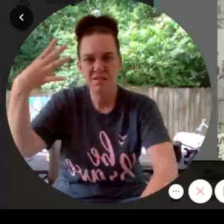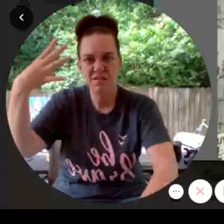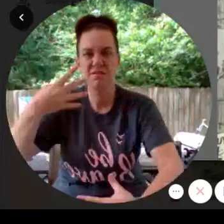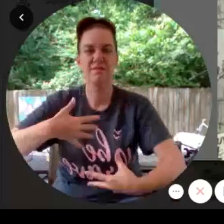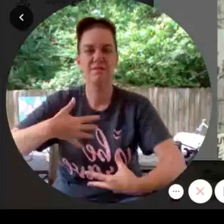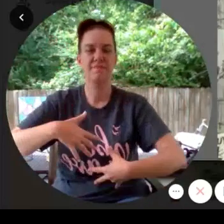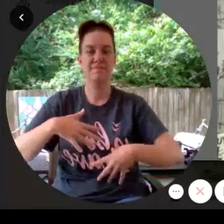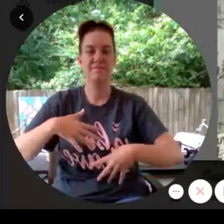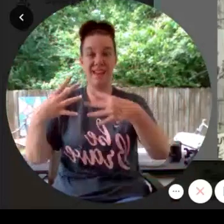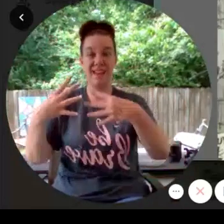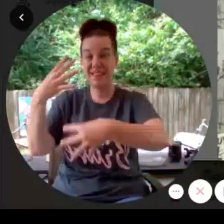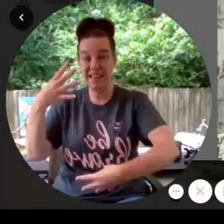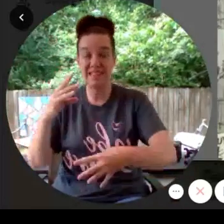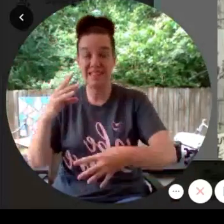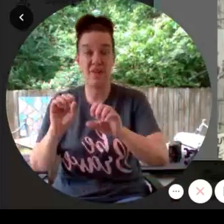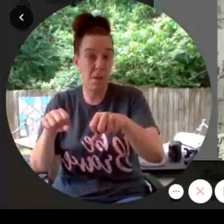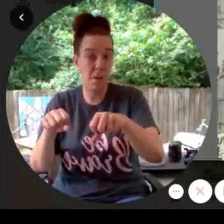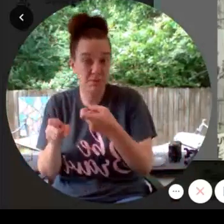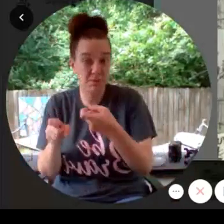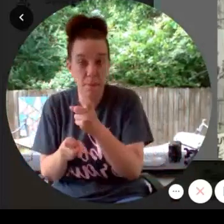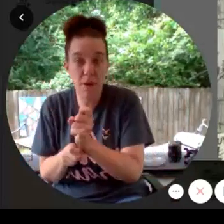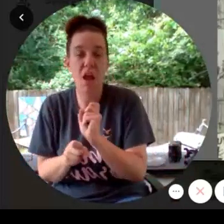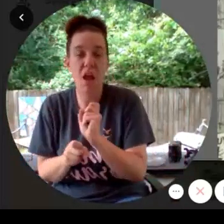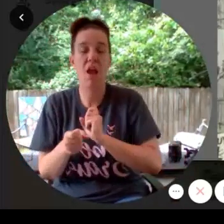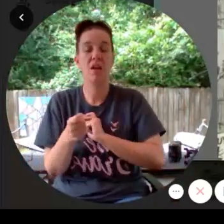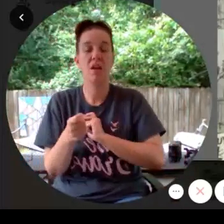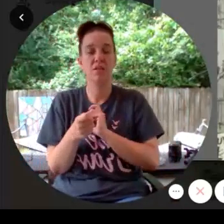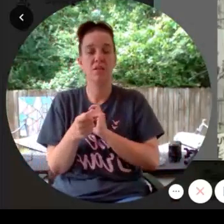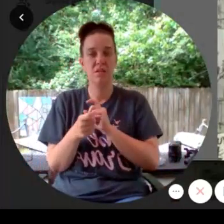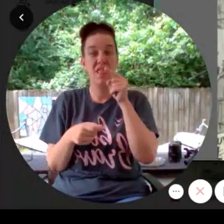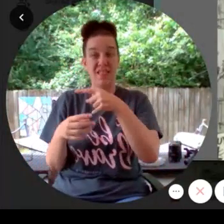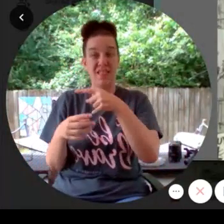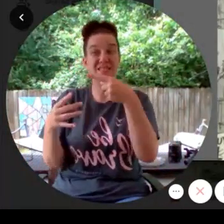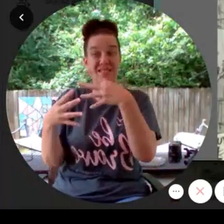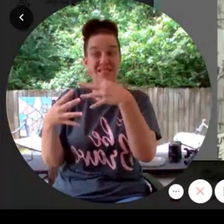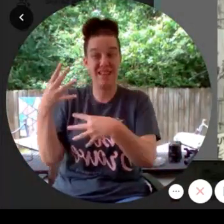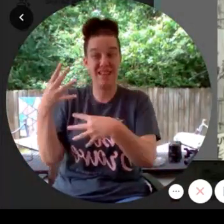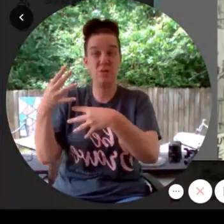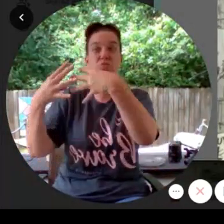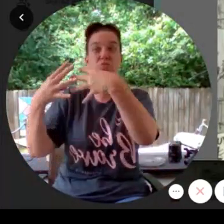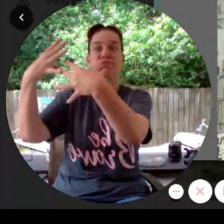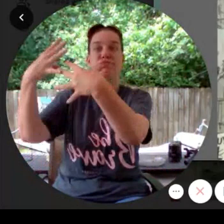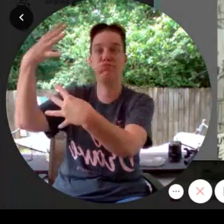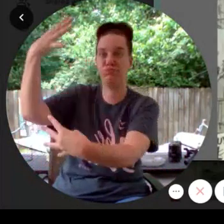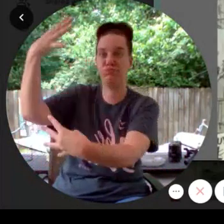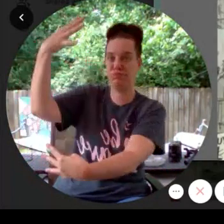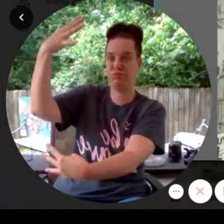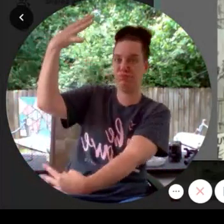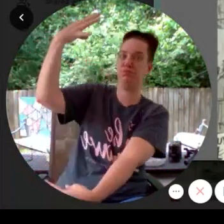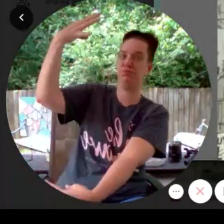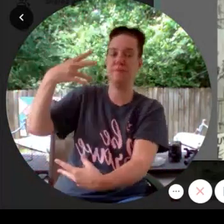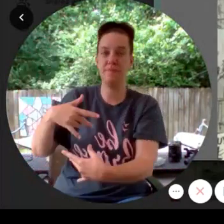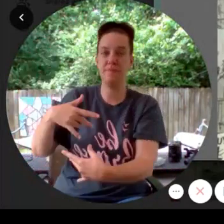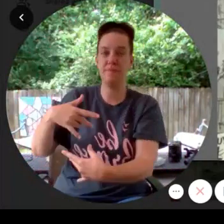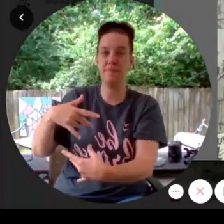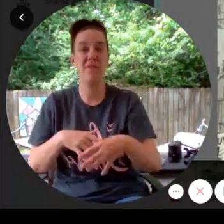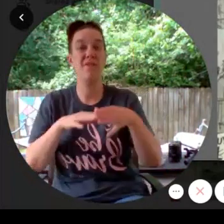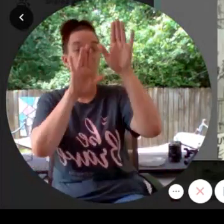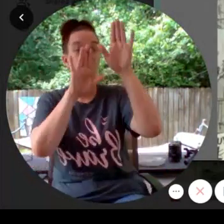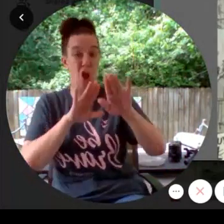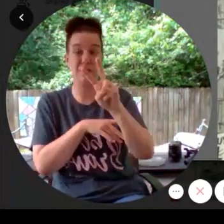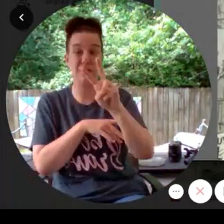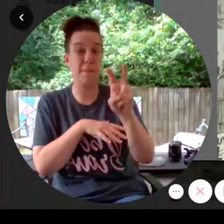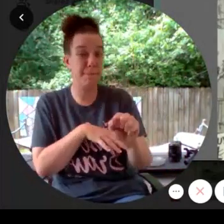list of possible pranks. This list was long. A list of great pizza toppings.